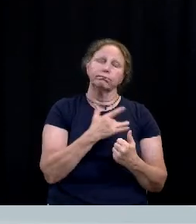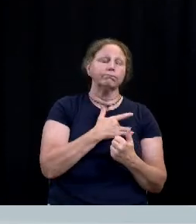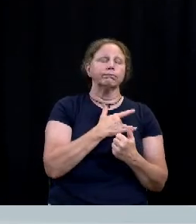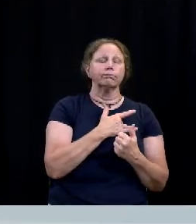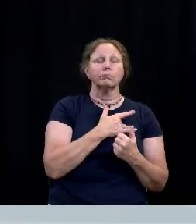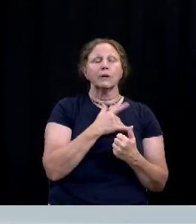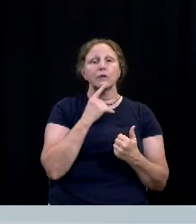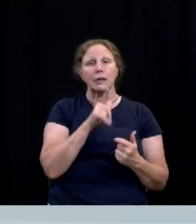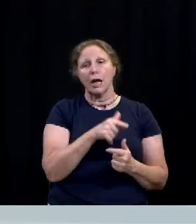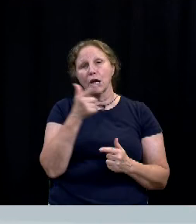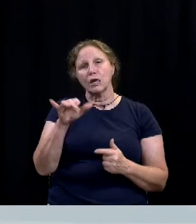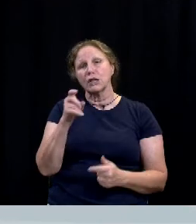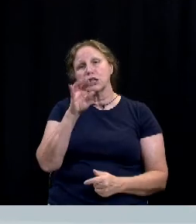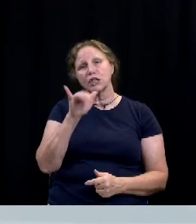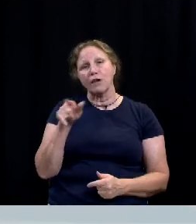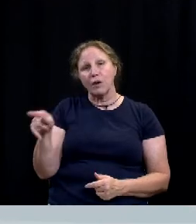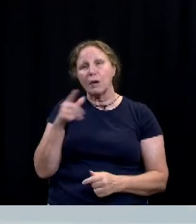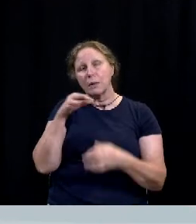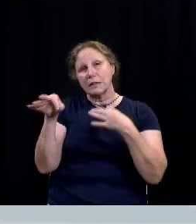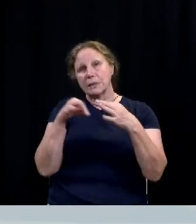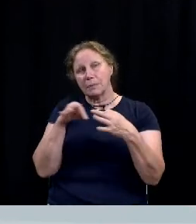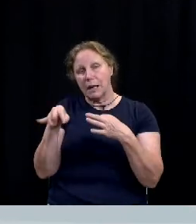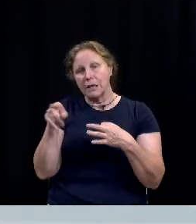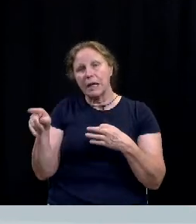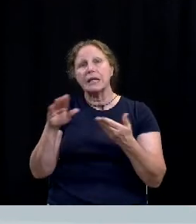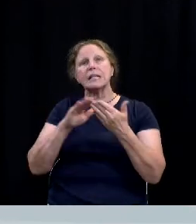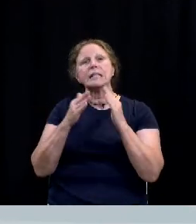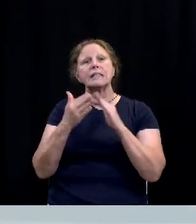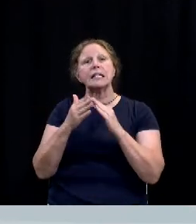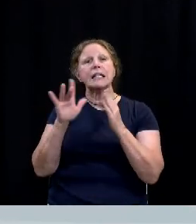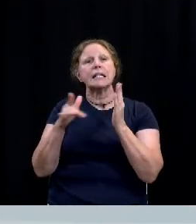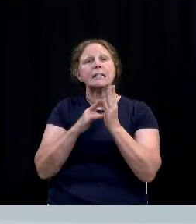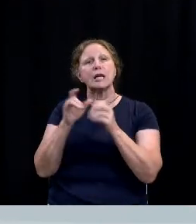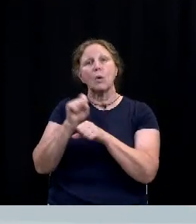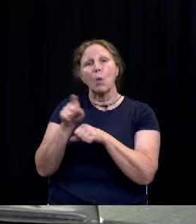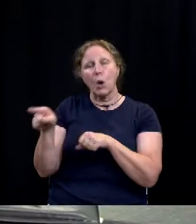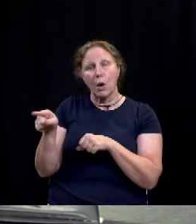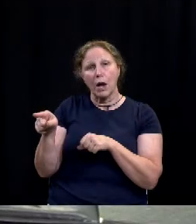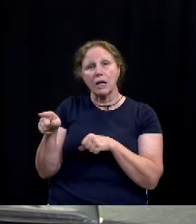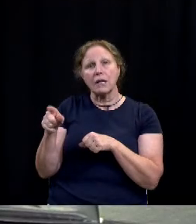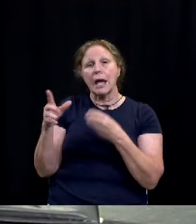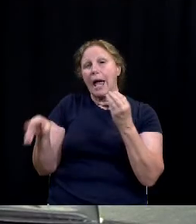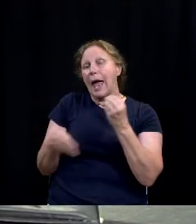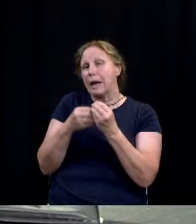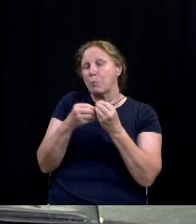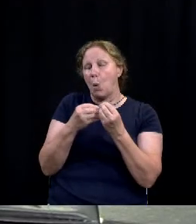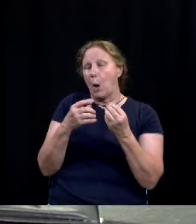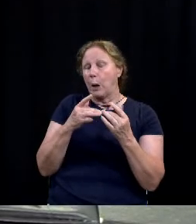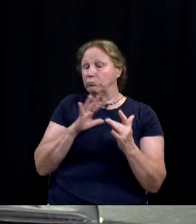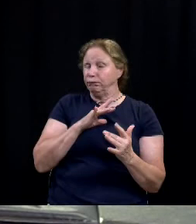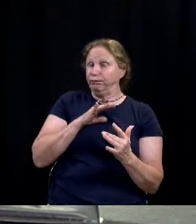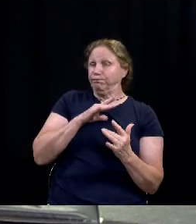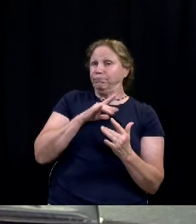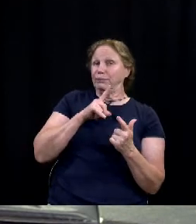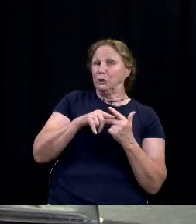i want to turn it over to jeffrey as he's going to tell what city center's been working on to add a little more pizzazz and dazzle to downtown in regards to